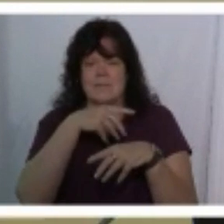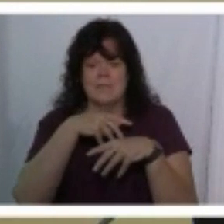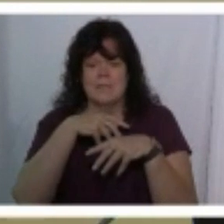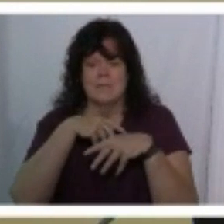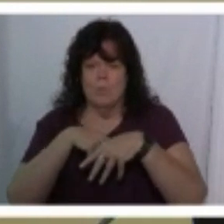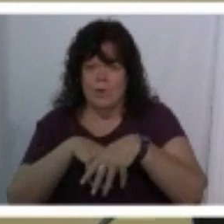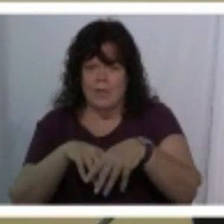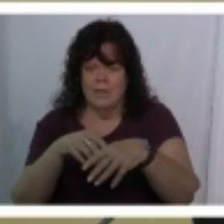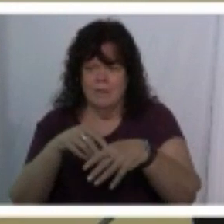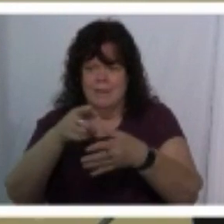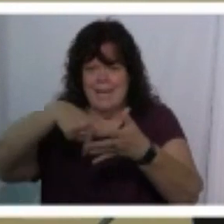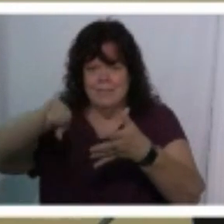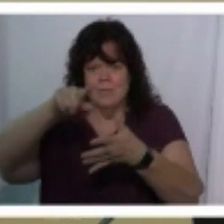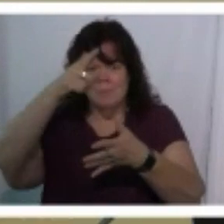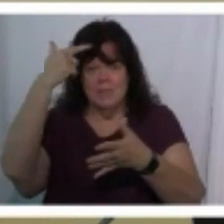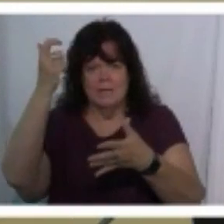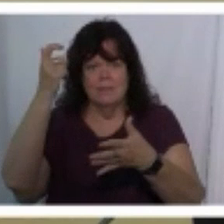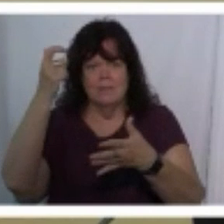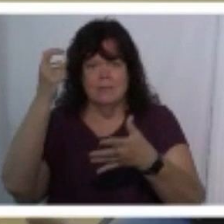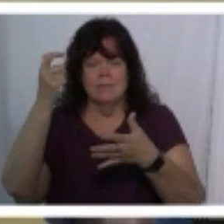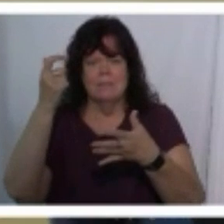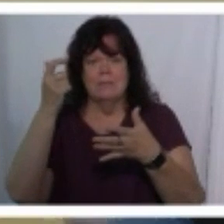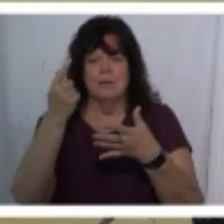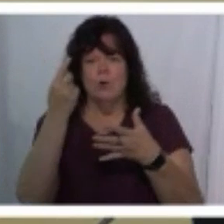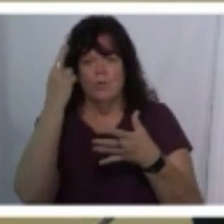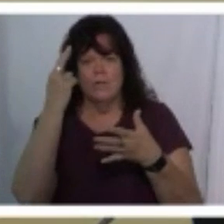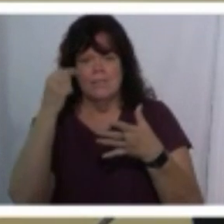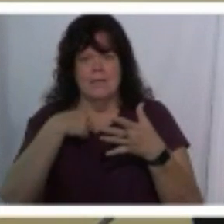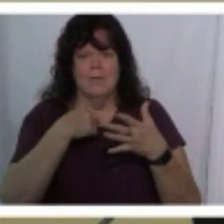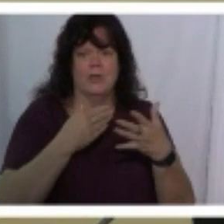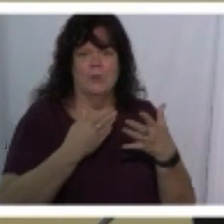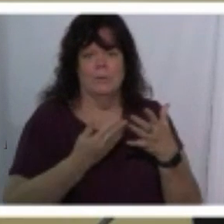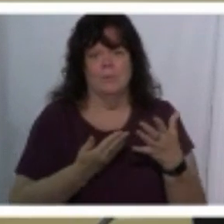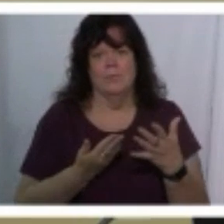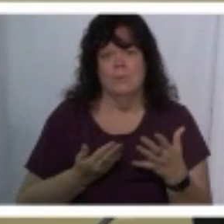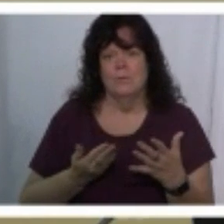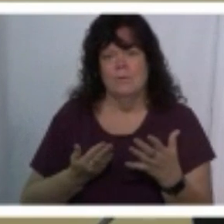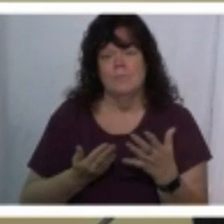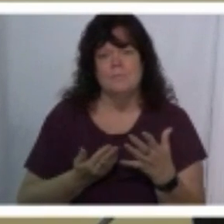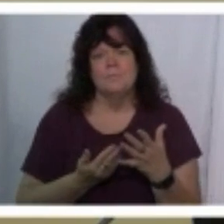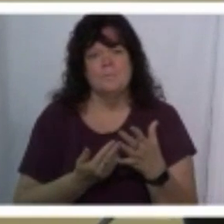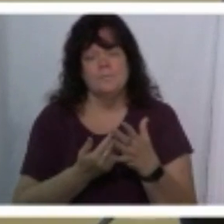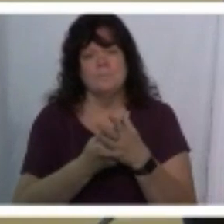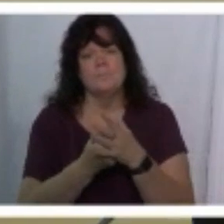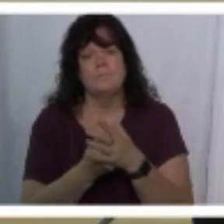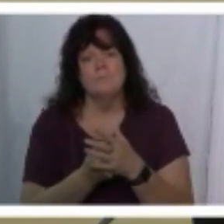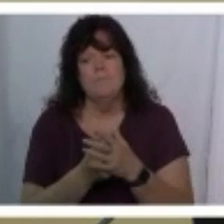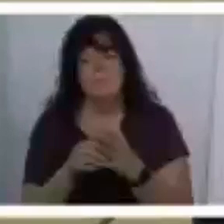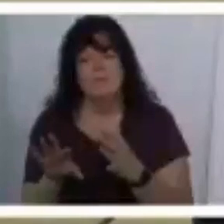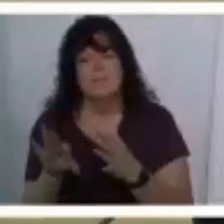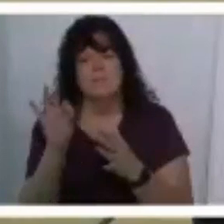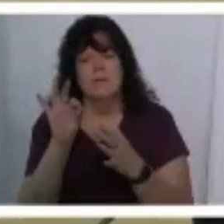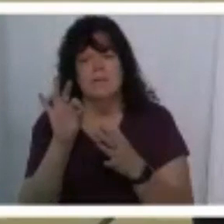so one of the reasons i'm here um was to find